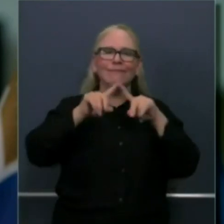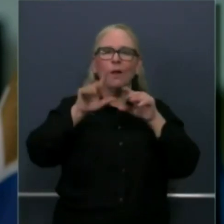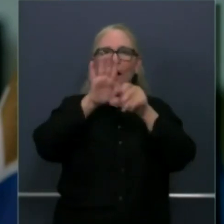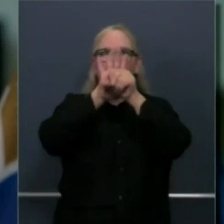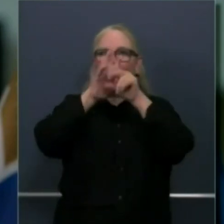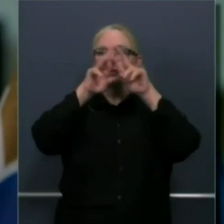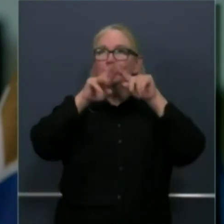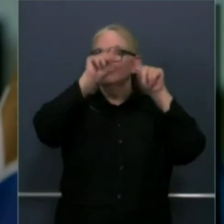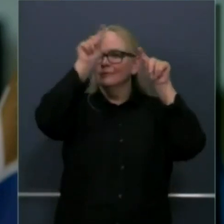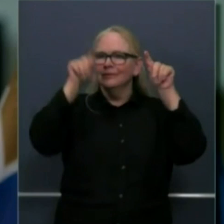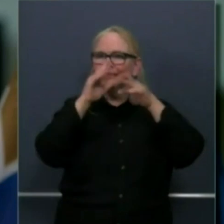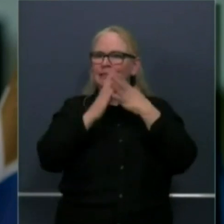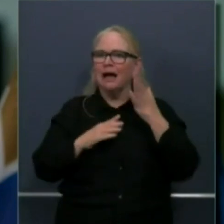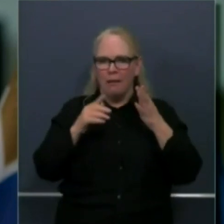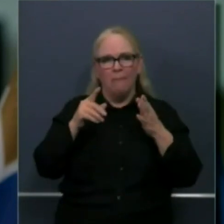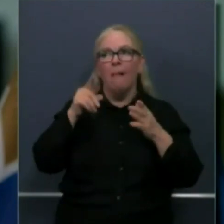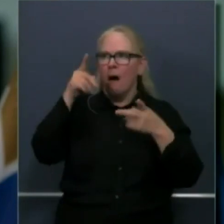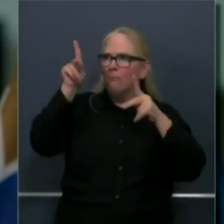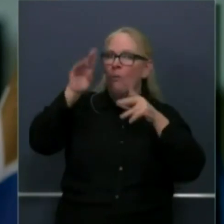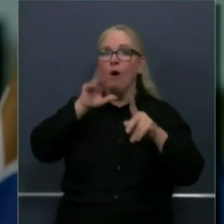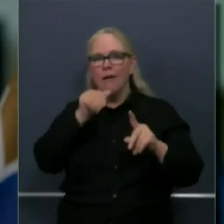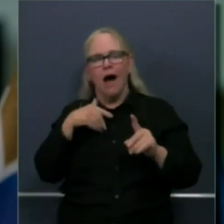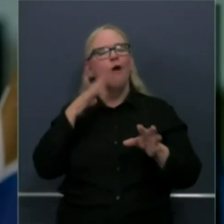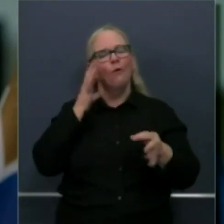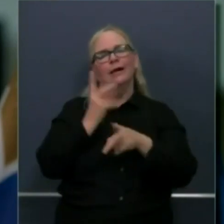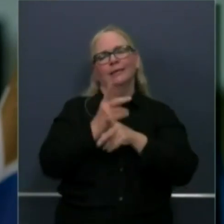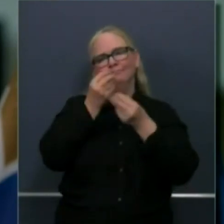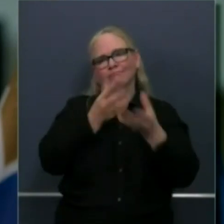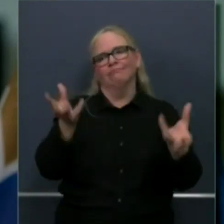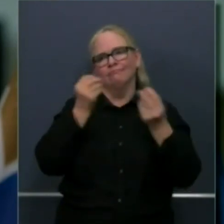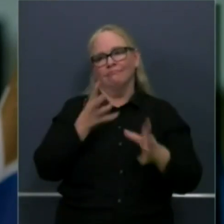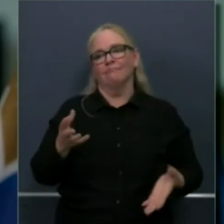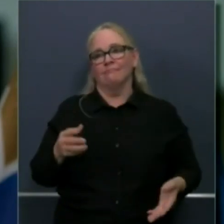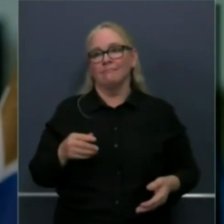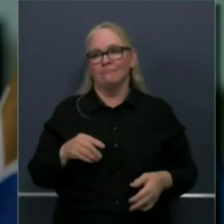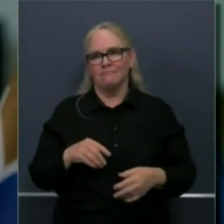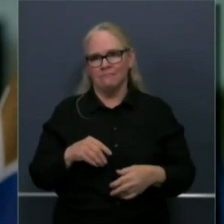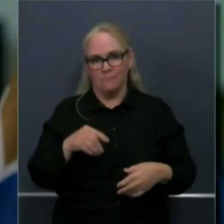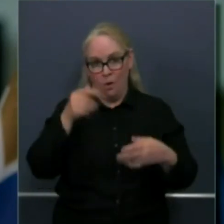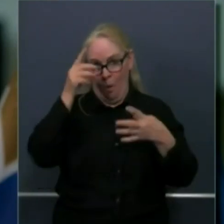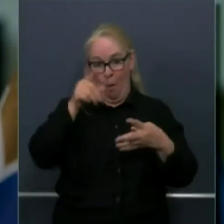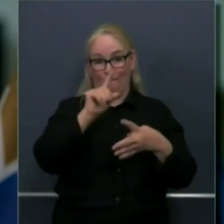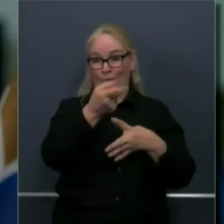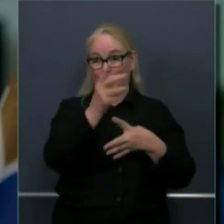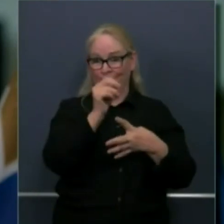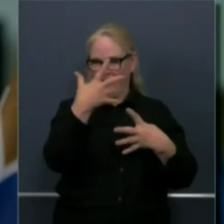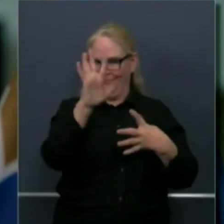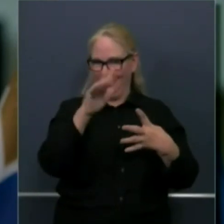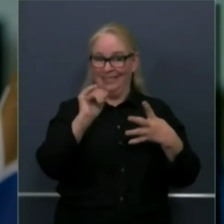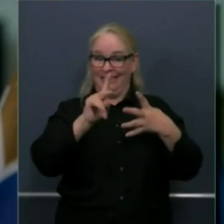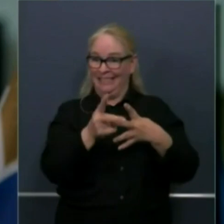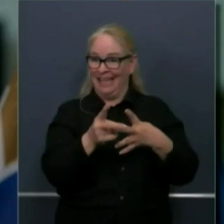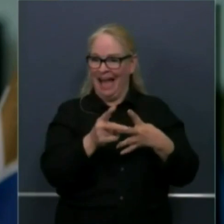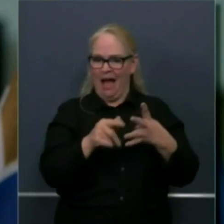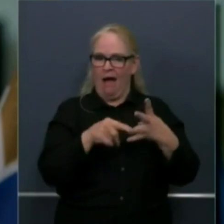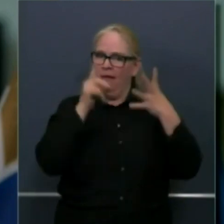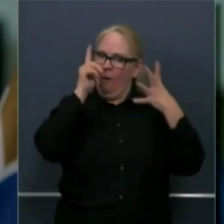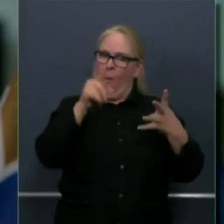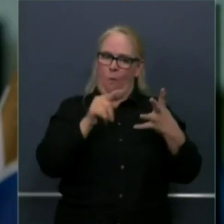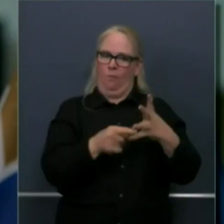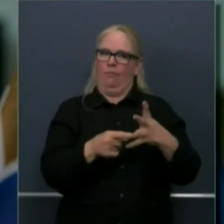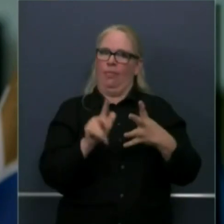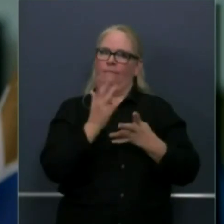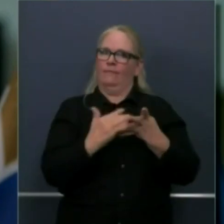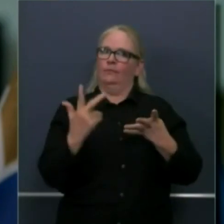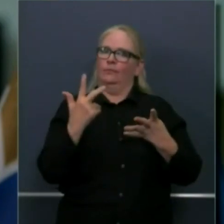through this phase two so we can start to move into phase three we are not there phase three yet uh but there